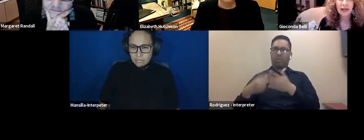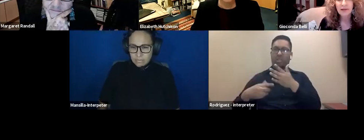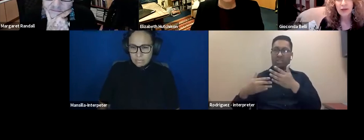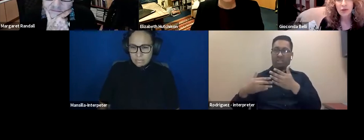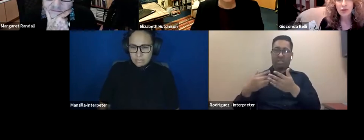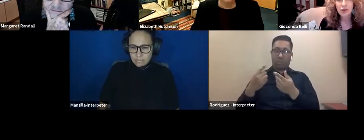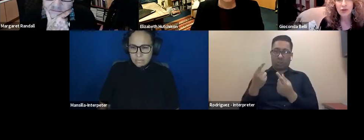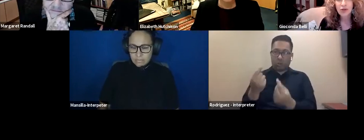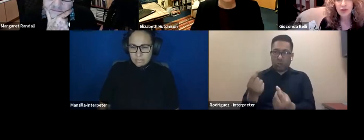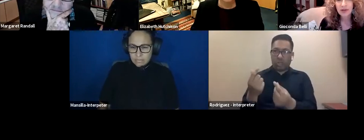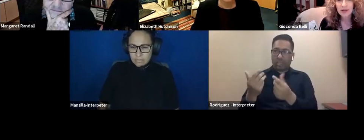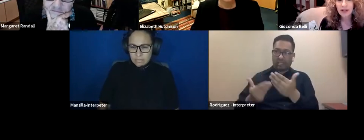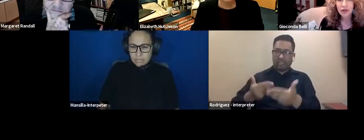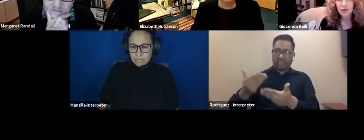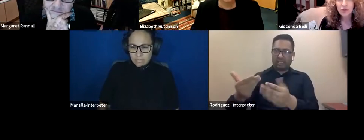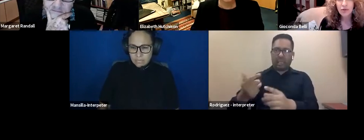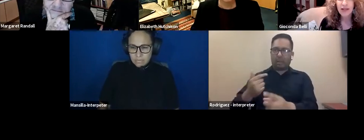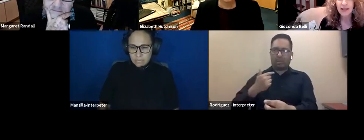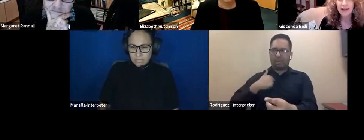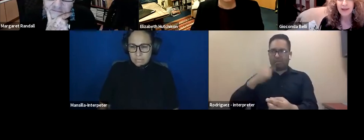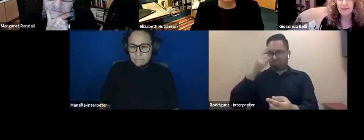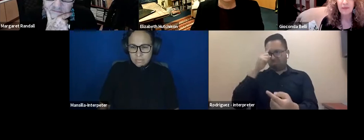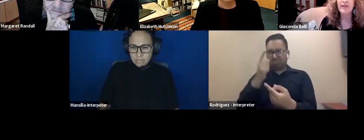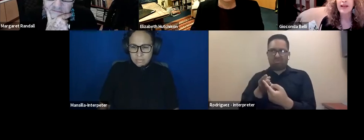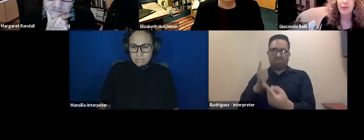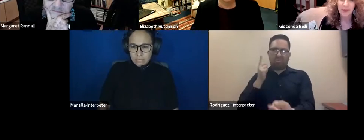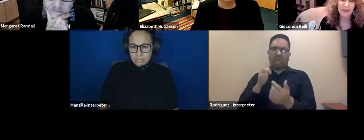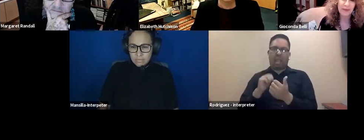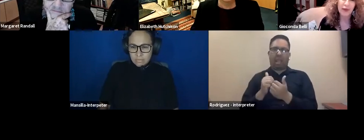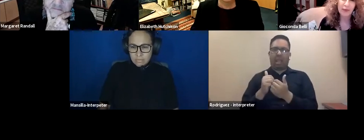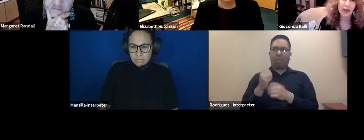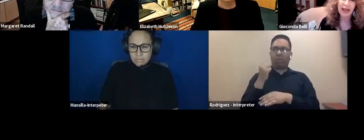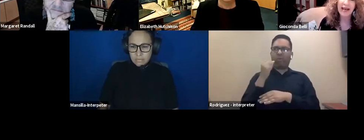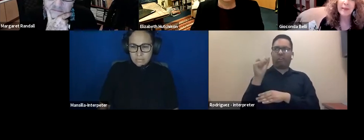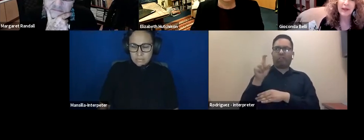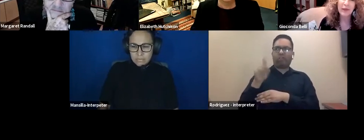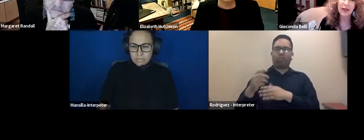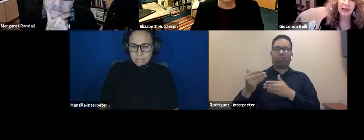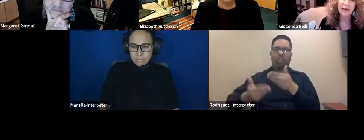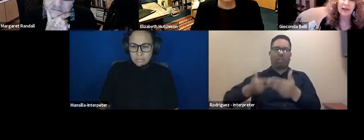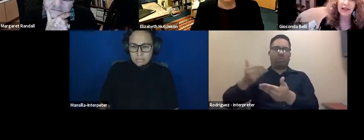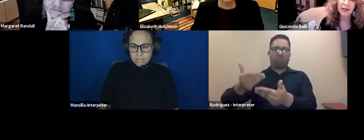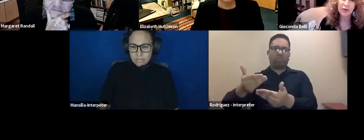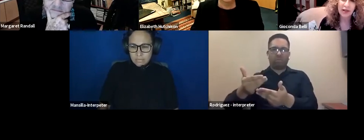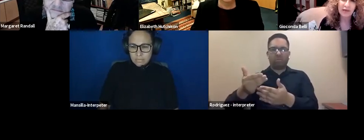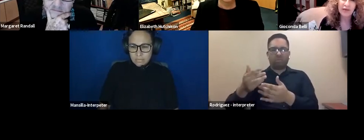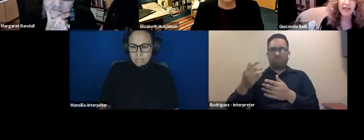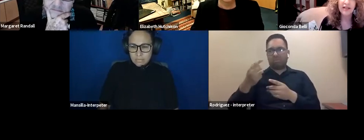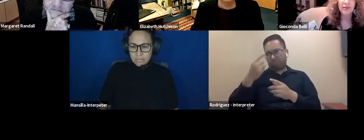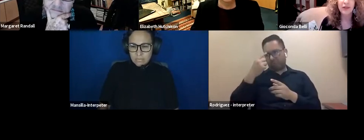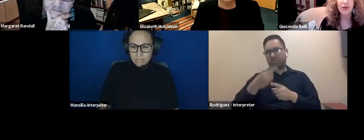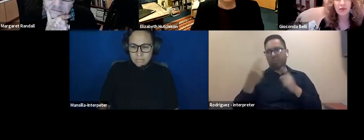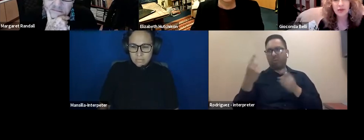a revolution should, should, uh, develop, you know, what had happened with the electoral